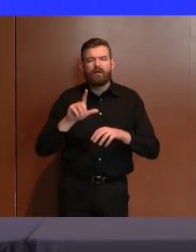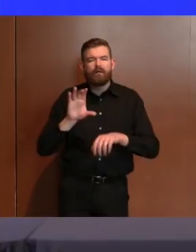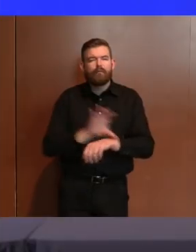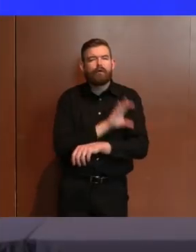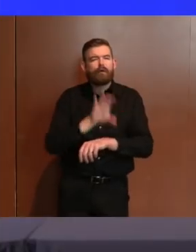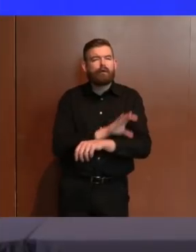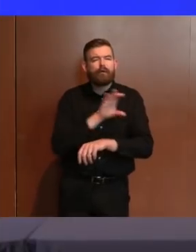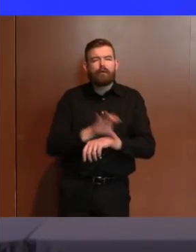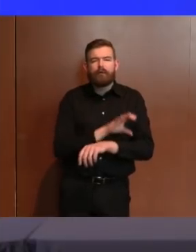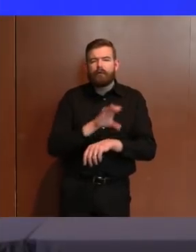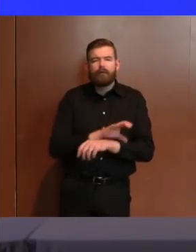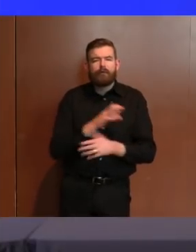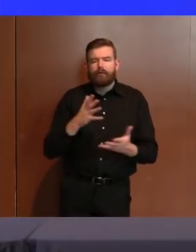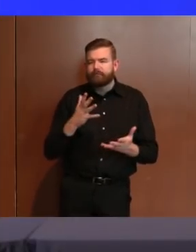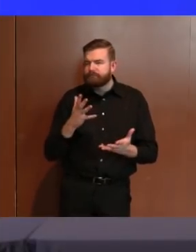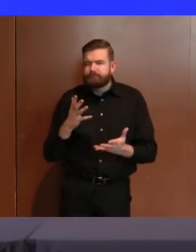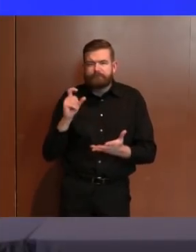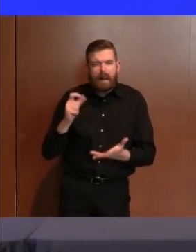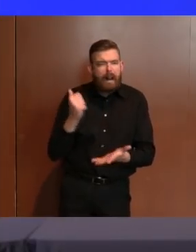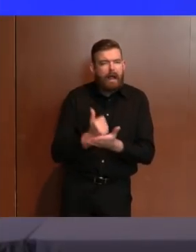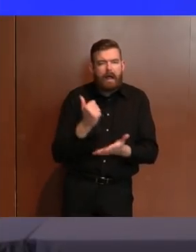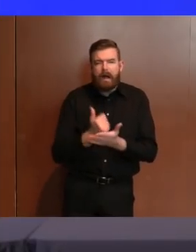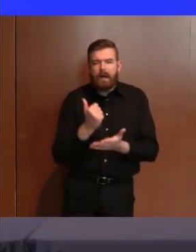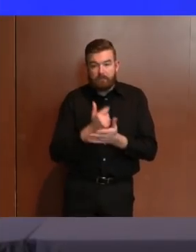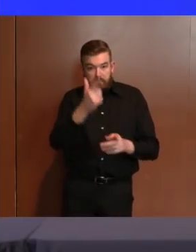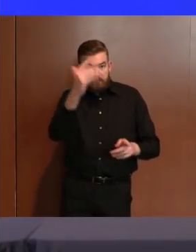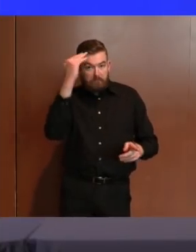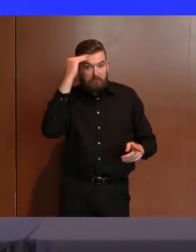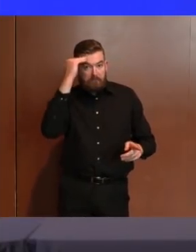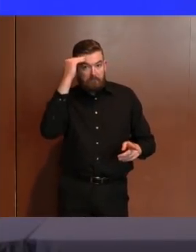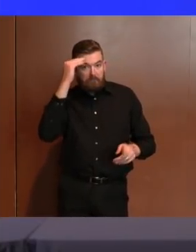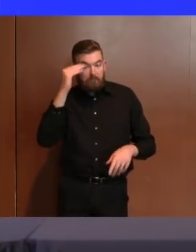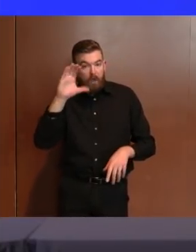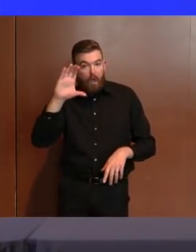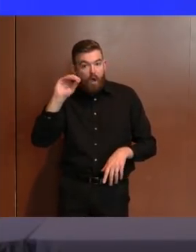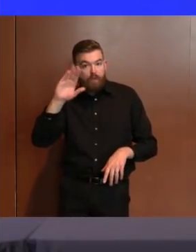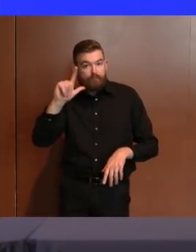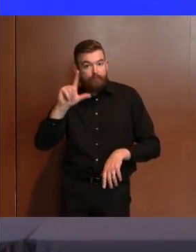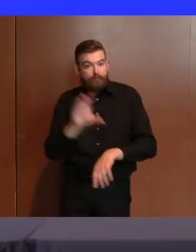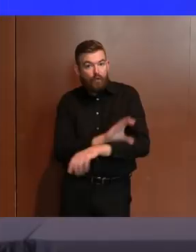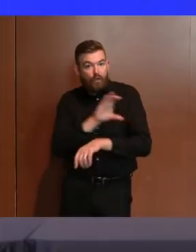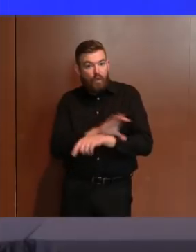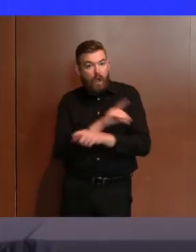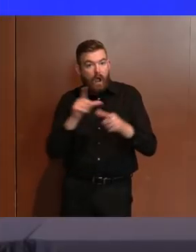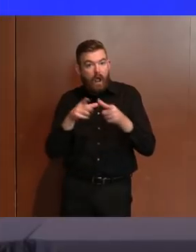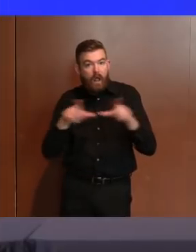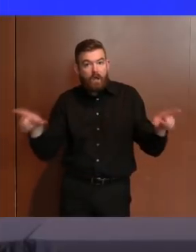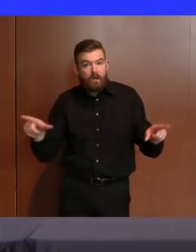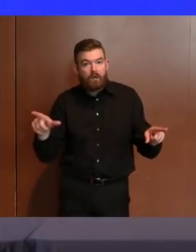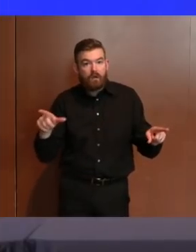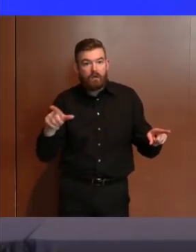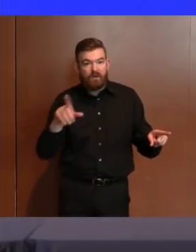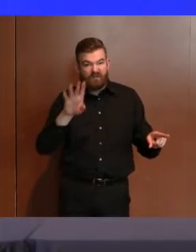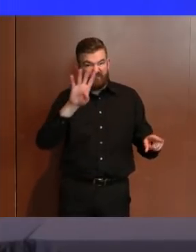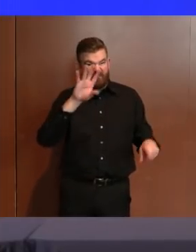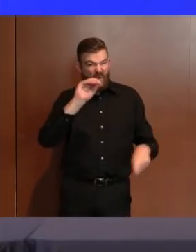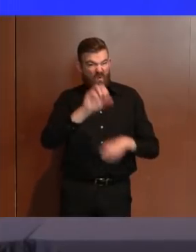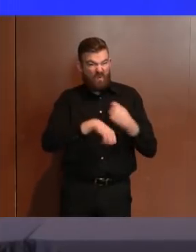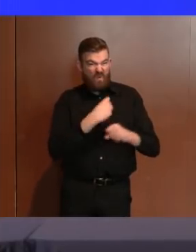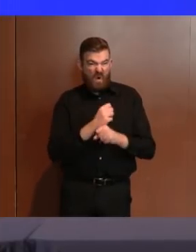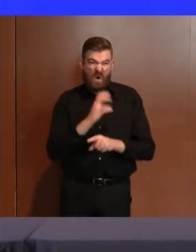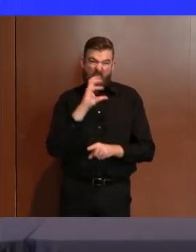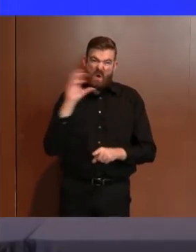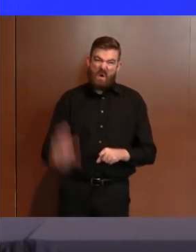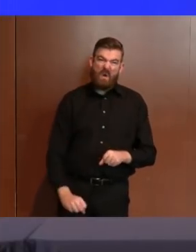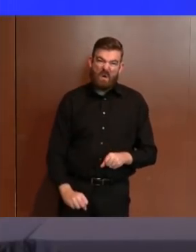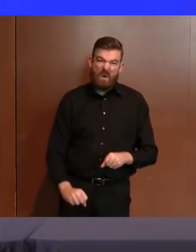we have systems that are 40-plus years old and there'll be lots of